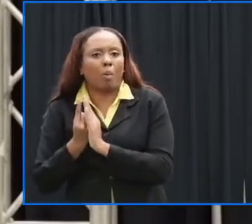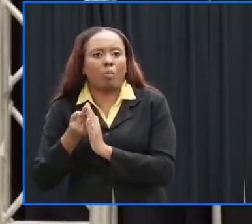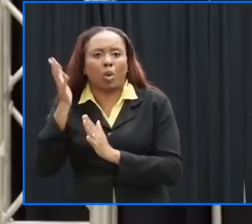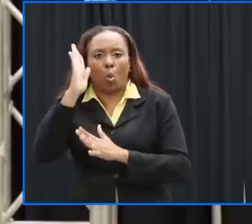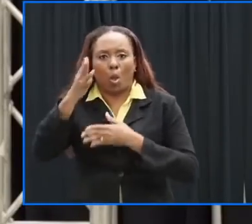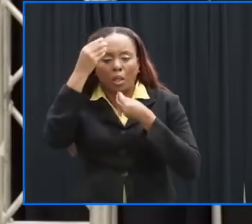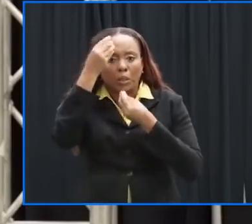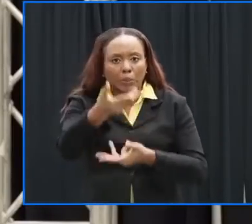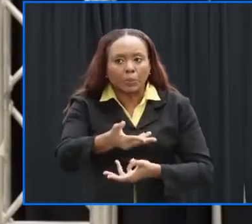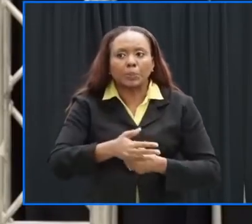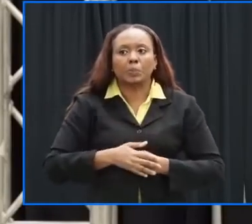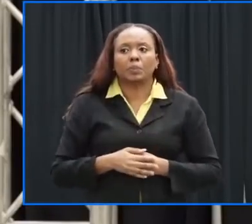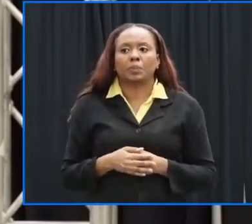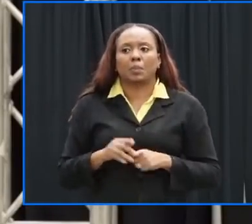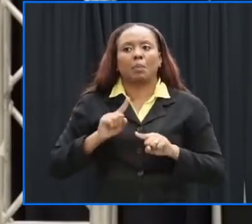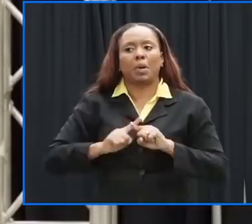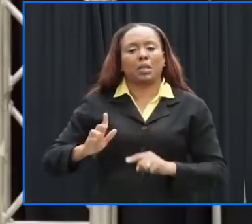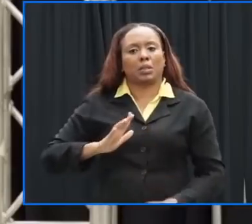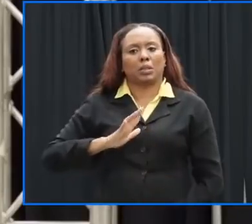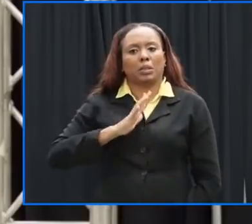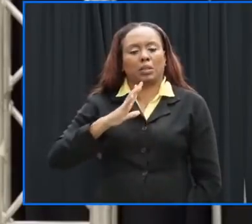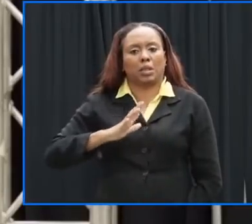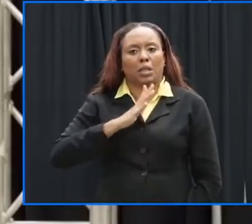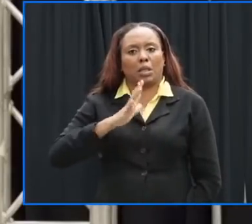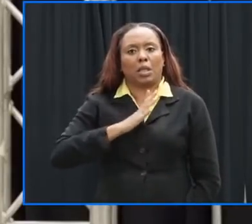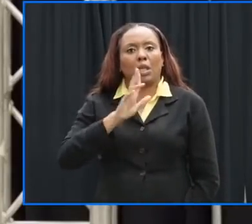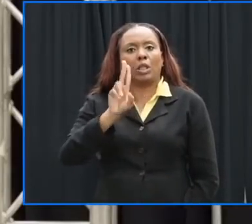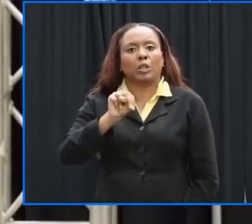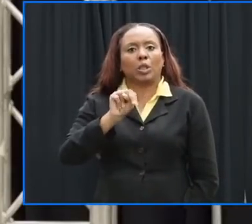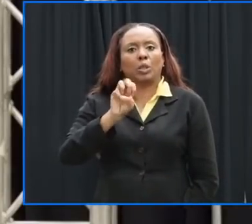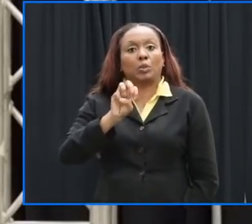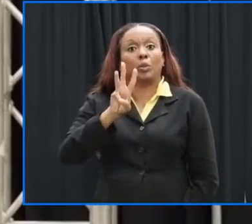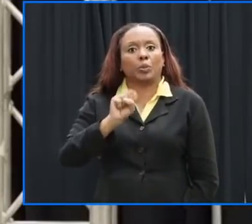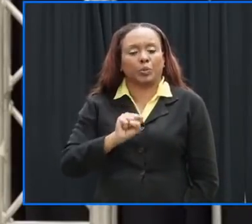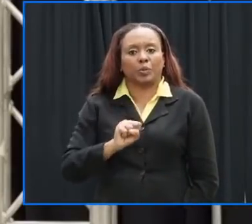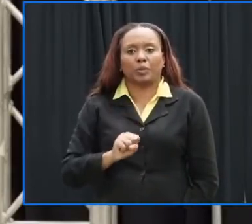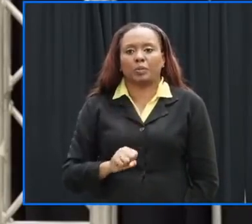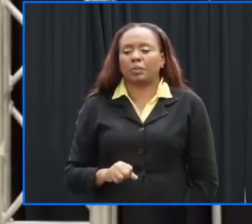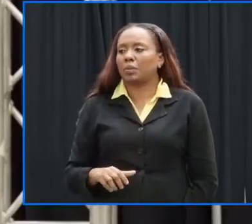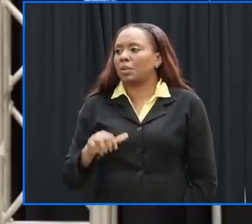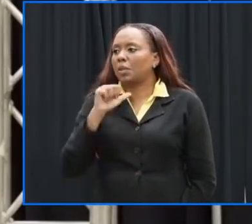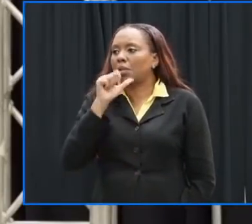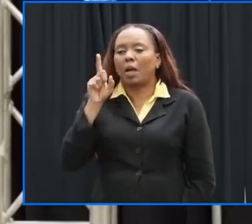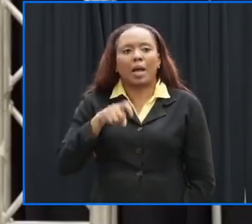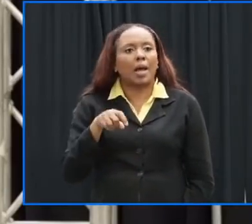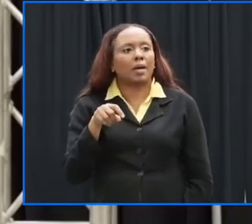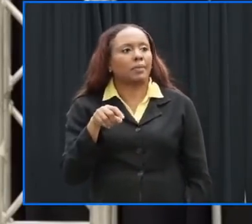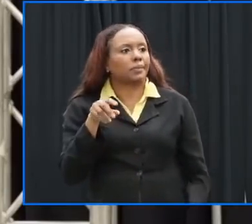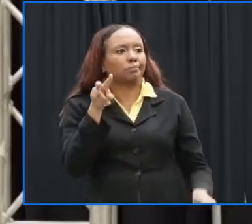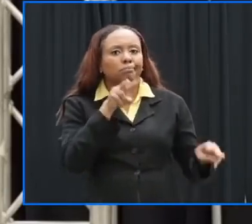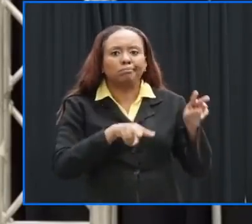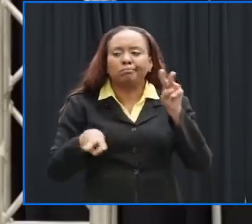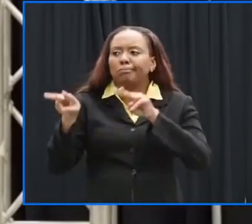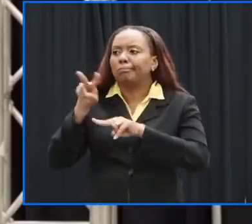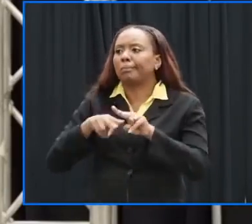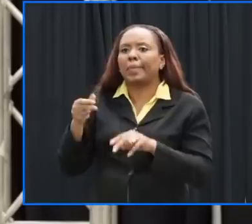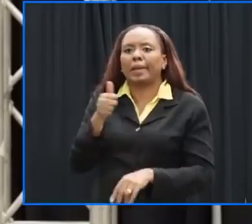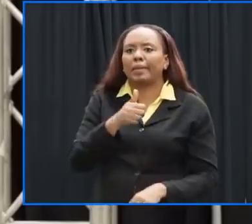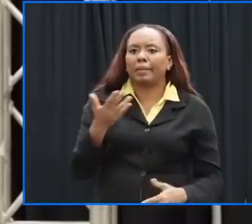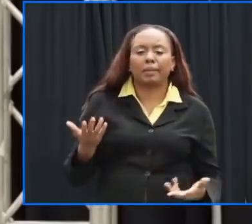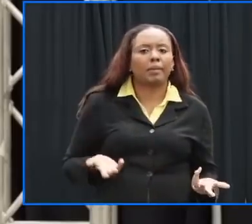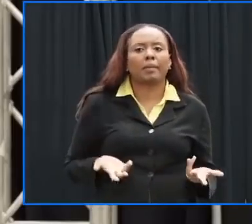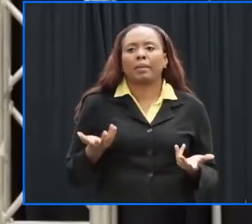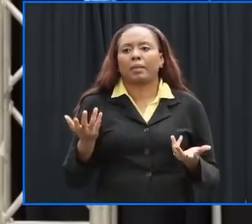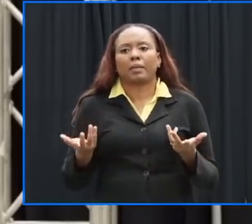through the official sources you have no reason to look anywhere else or forward things that you're not